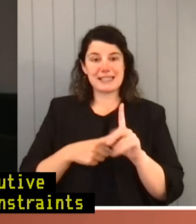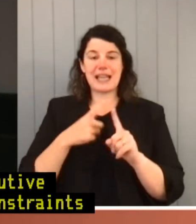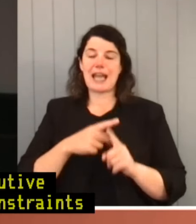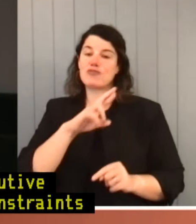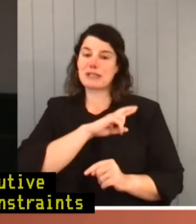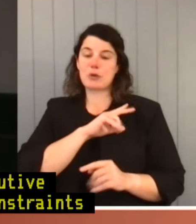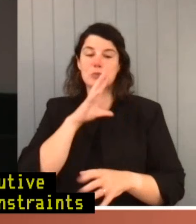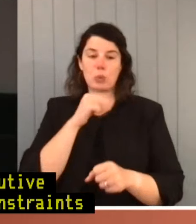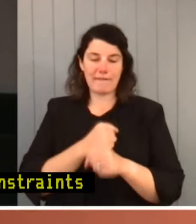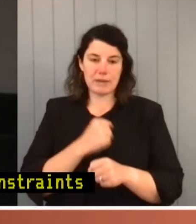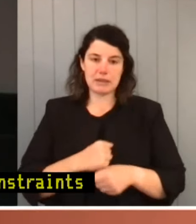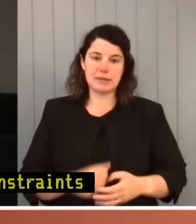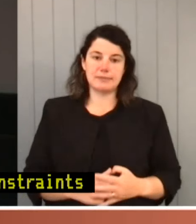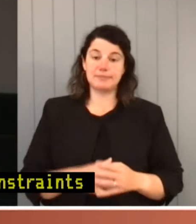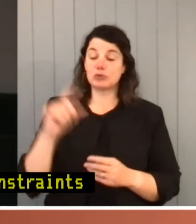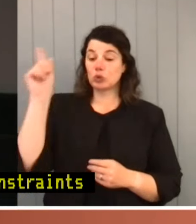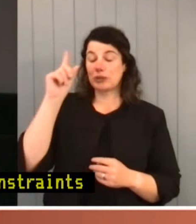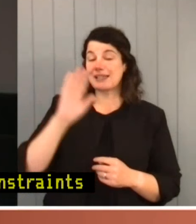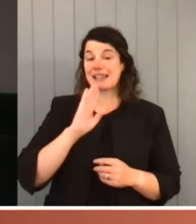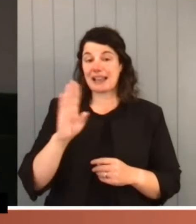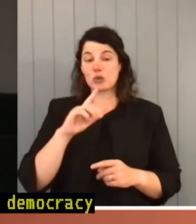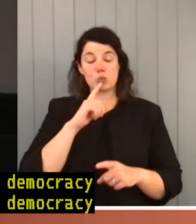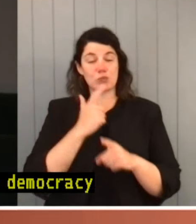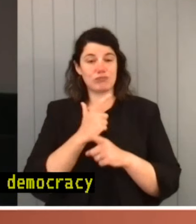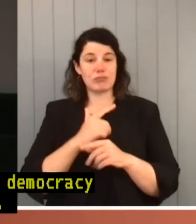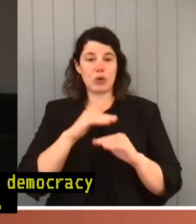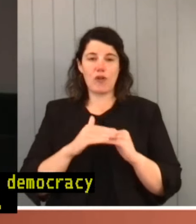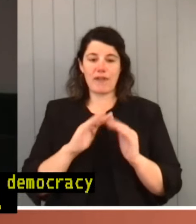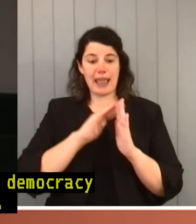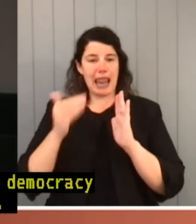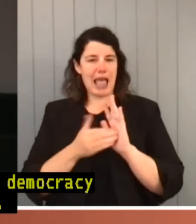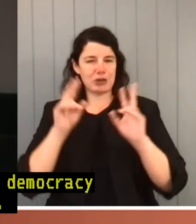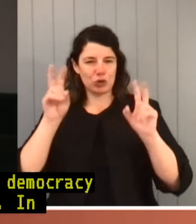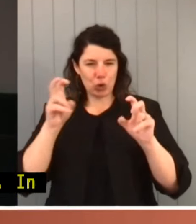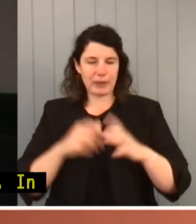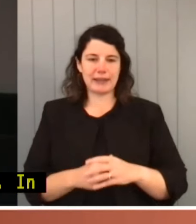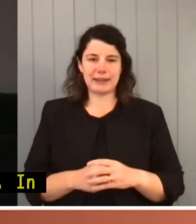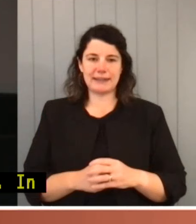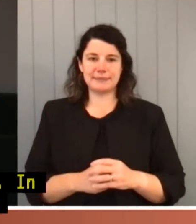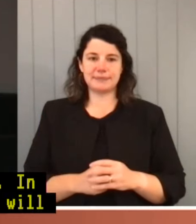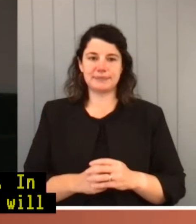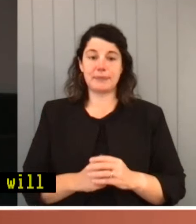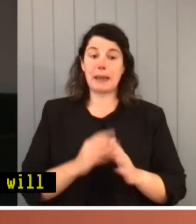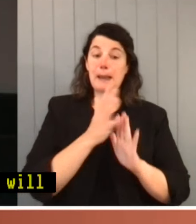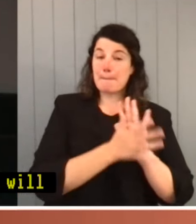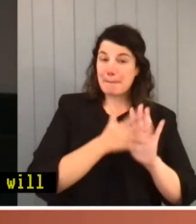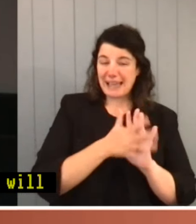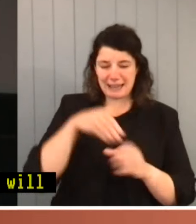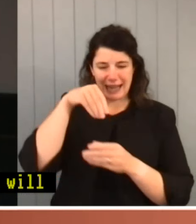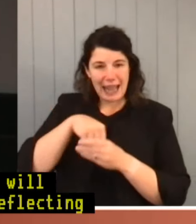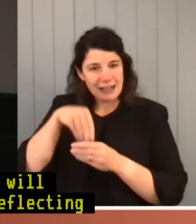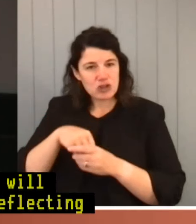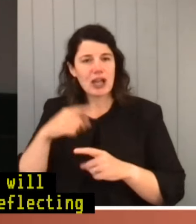In today's lecture, Mr French will address this last topic, reflecting on the meaning, nature, and expression of